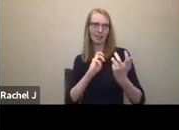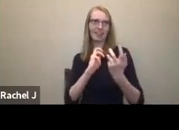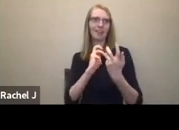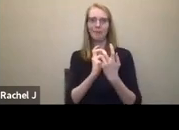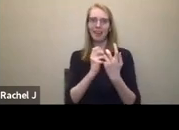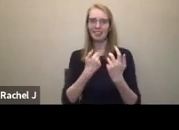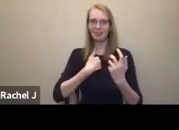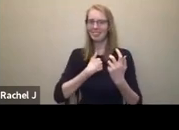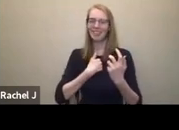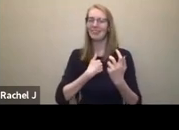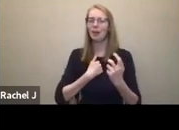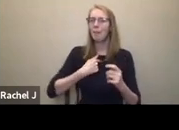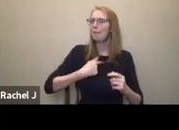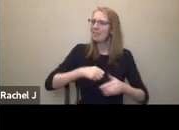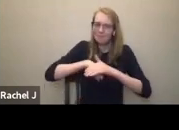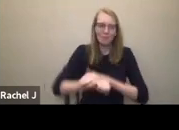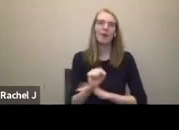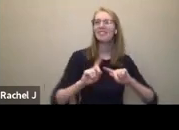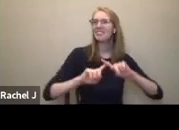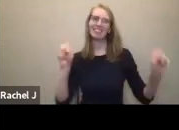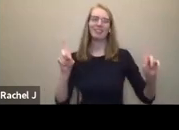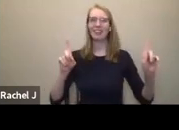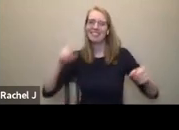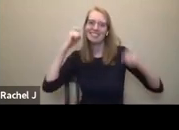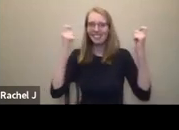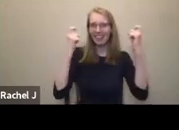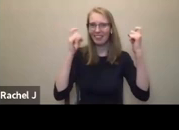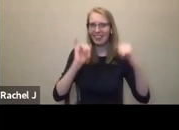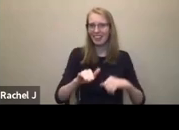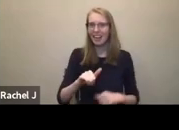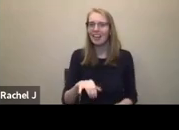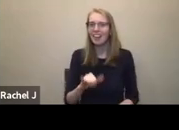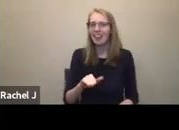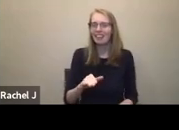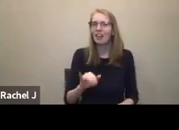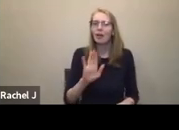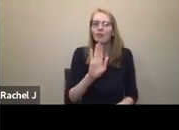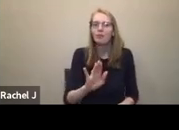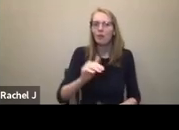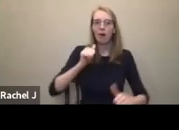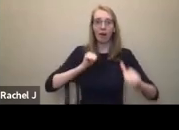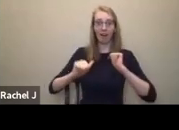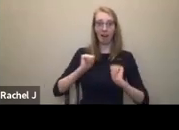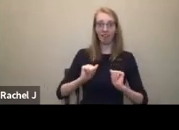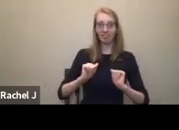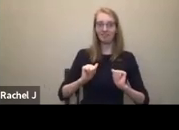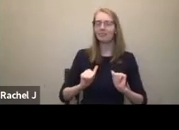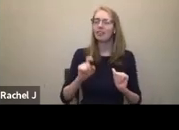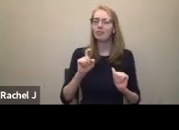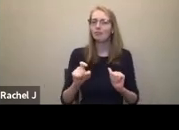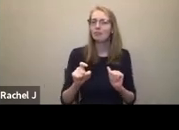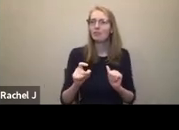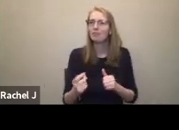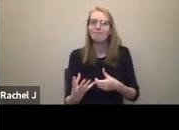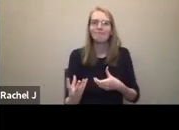self on stage, celebrate that, make your impairment an aesthetic property in your performance, show people that you use wheelchairs, and you use